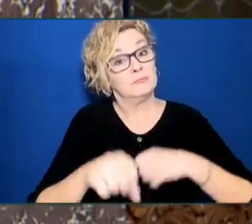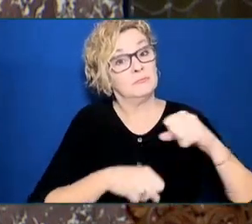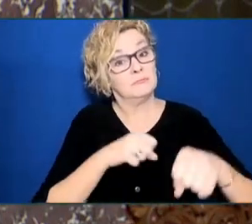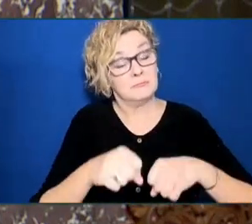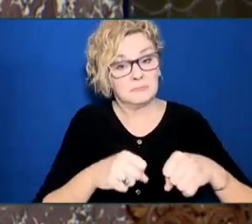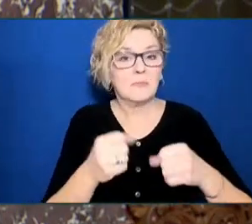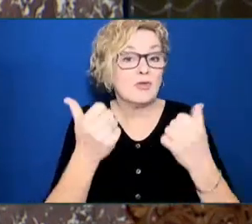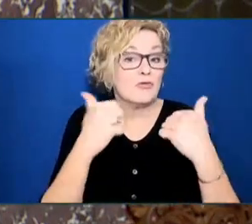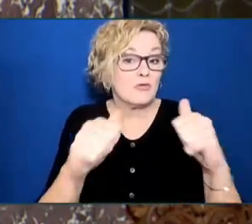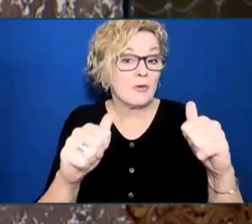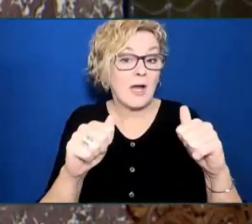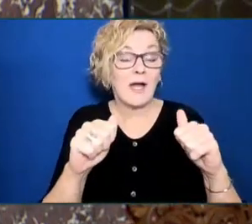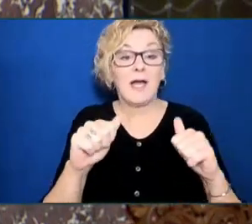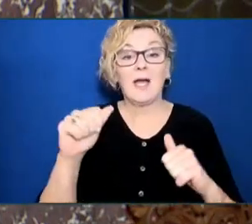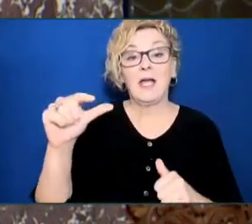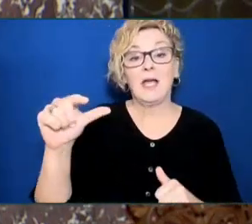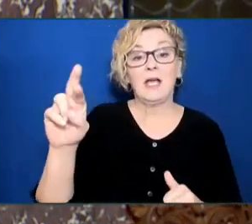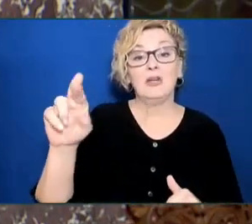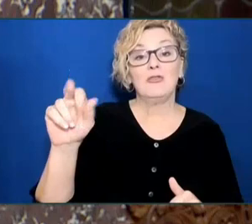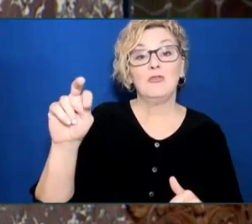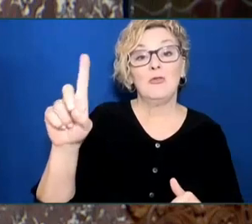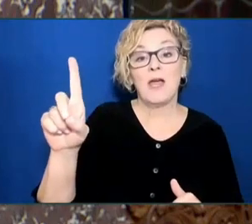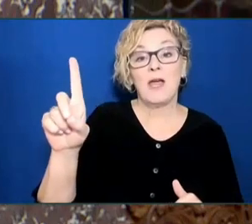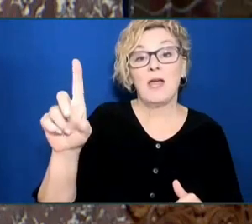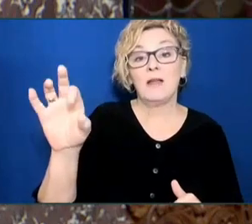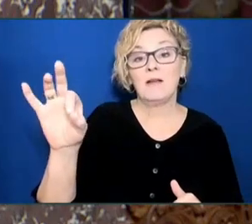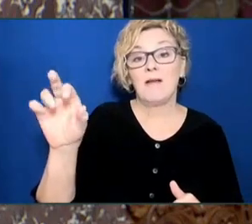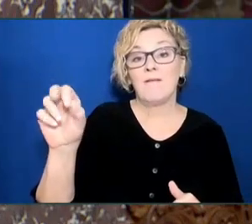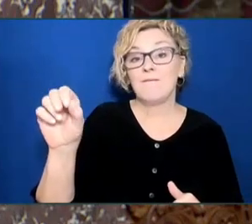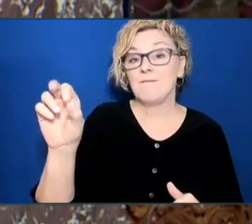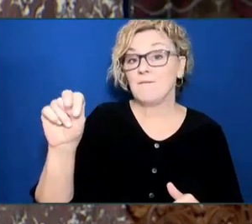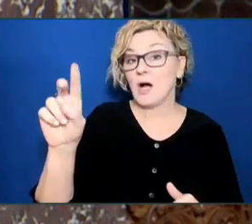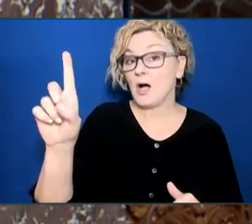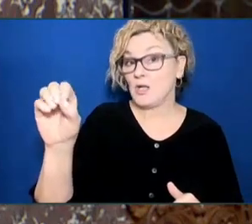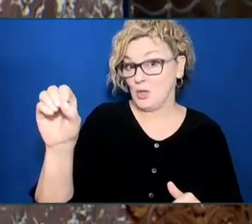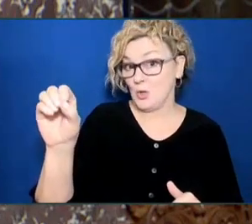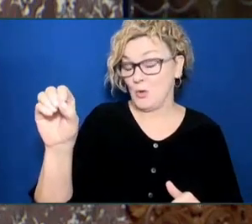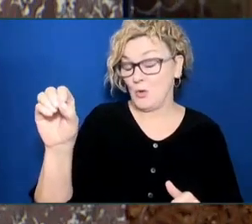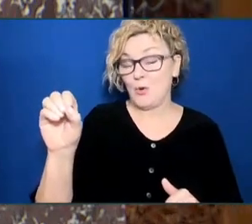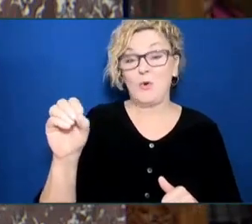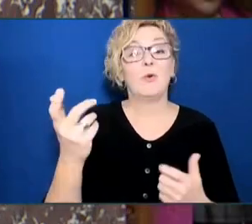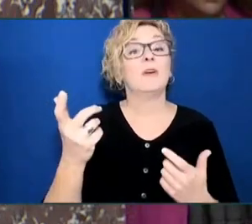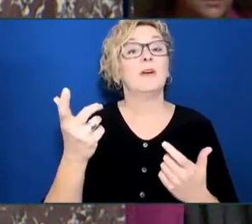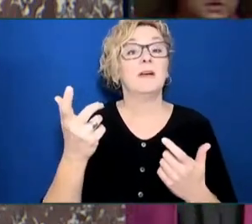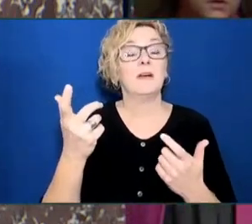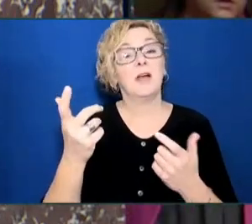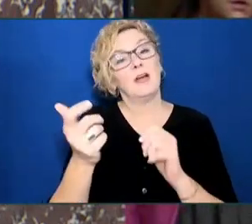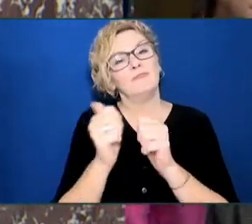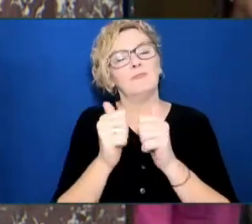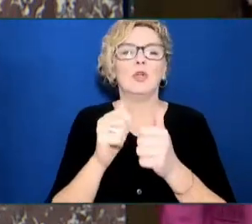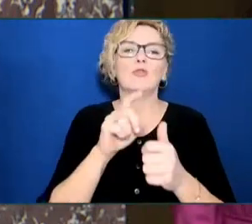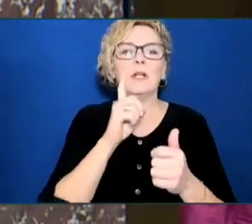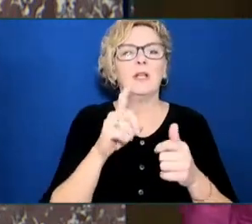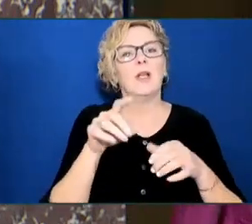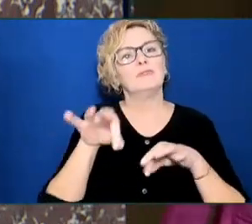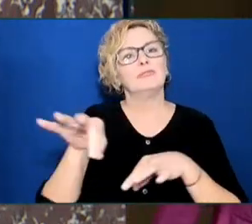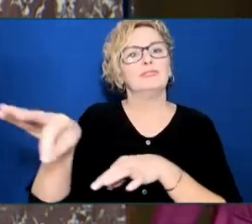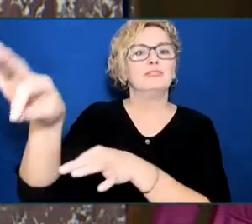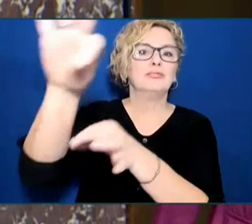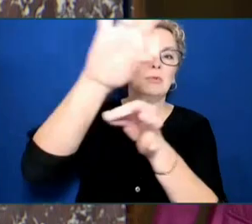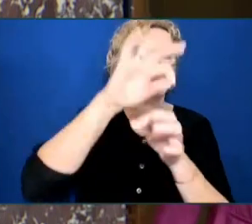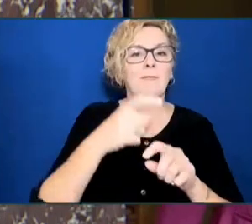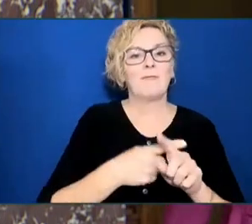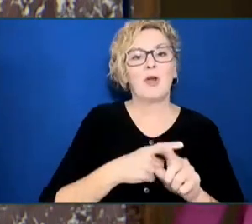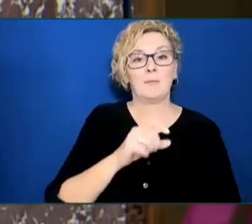Fondo, where you can enjoy a supported and controlled ride from Stanley Parks all the way to Whistler. It